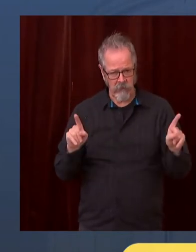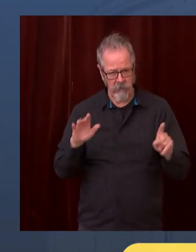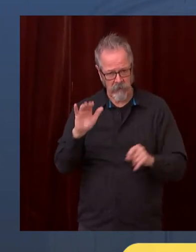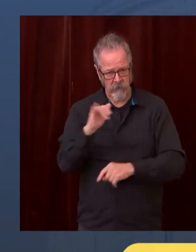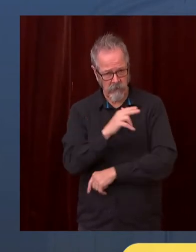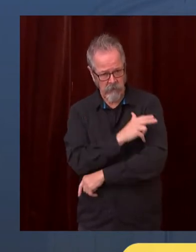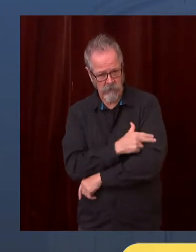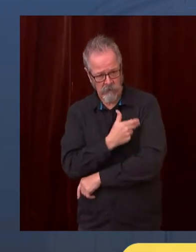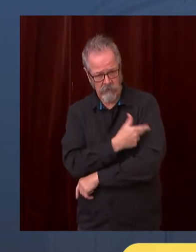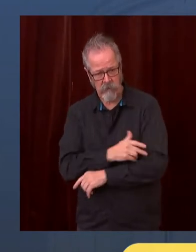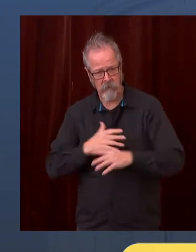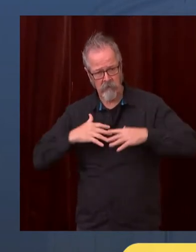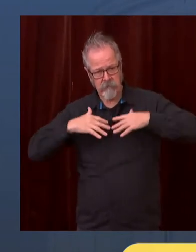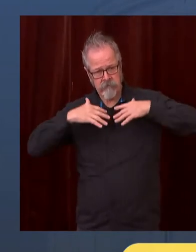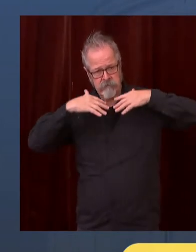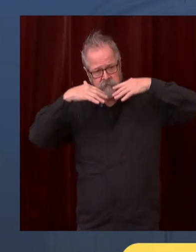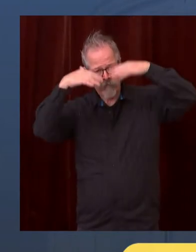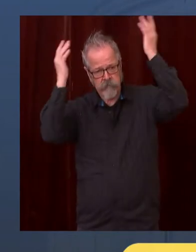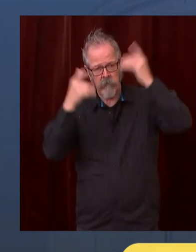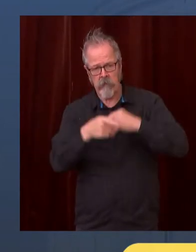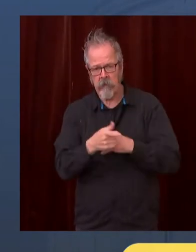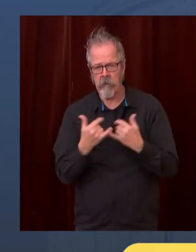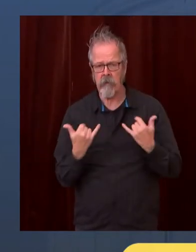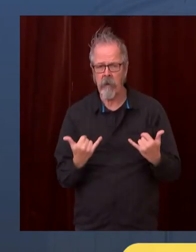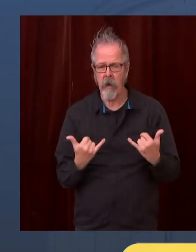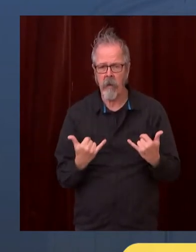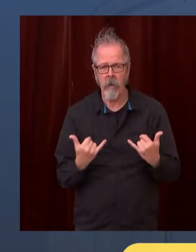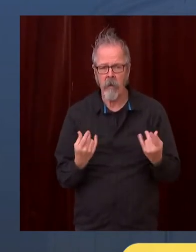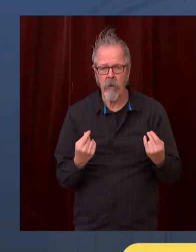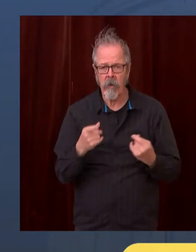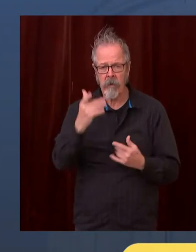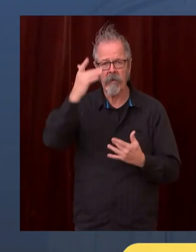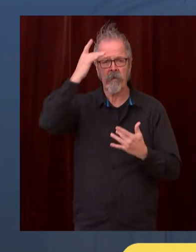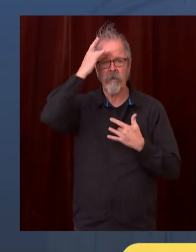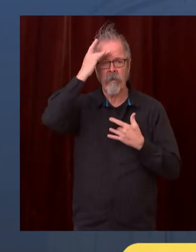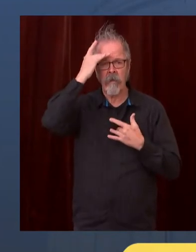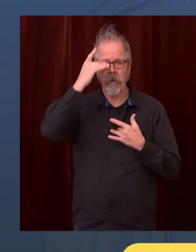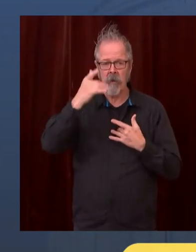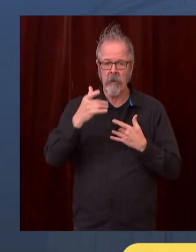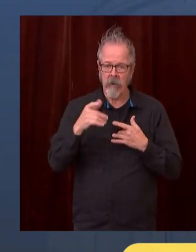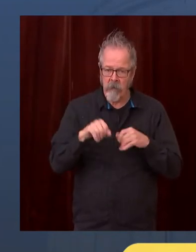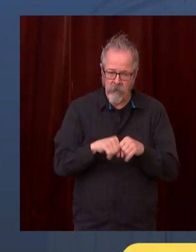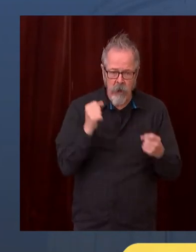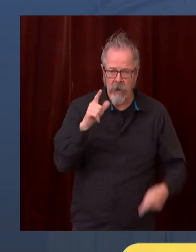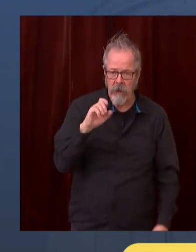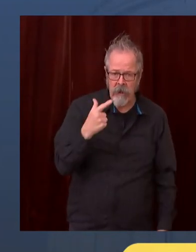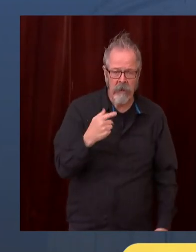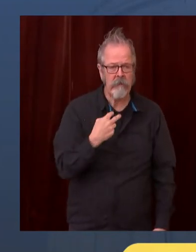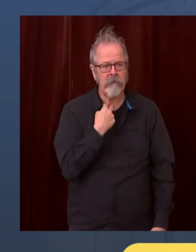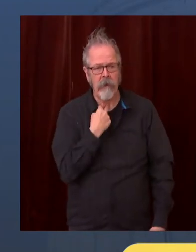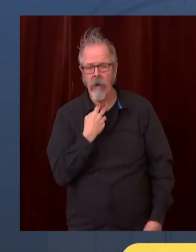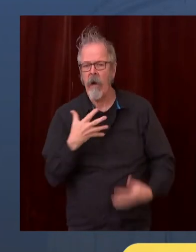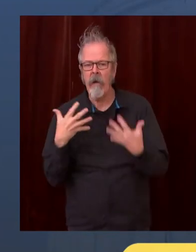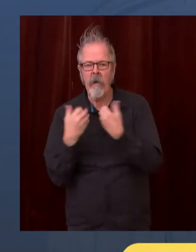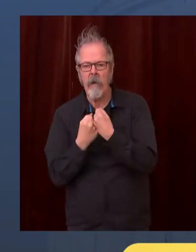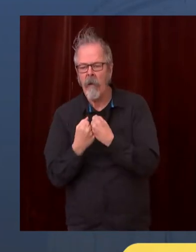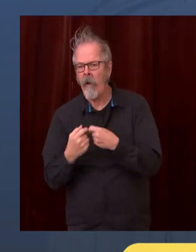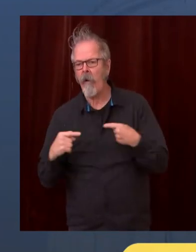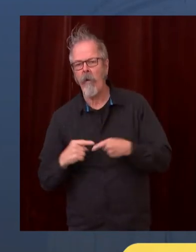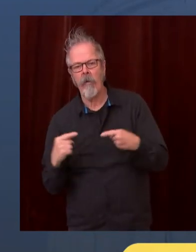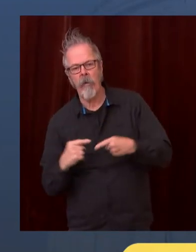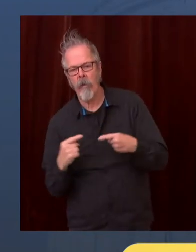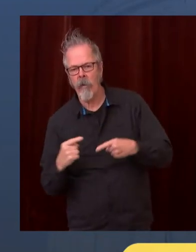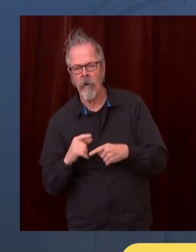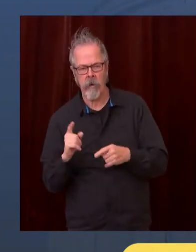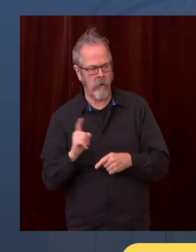being choked with COVID patients. So, our medical system is very much under stress. And